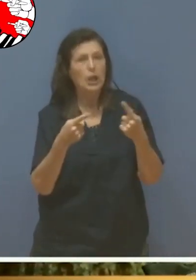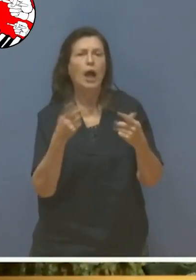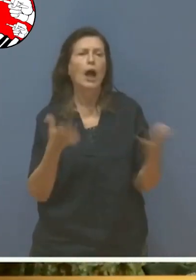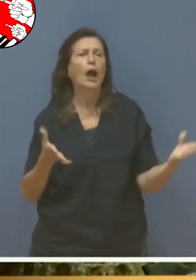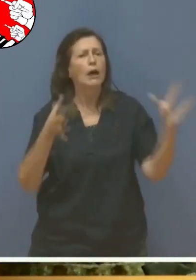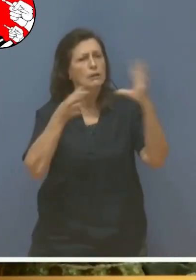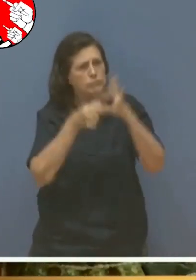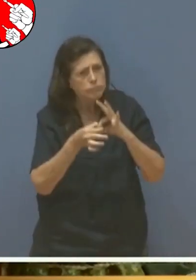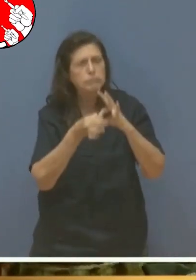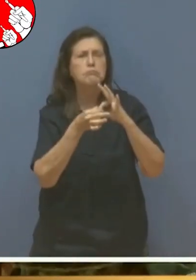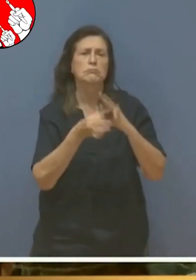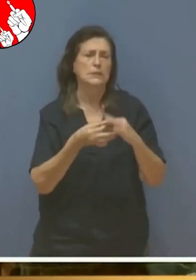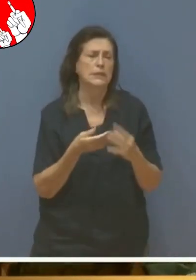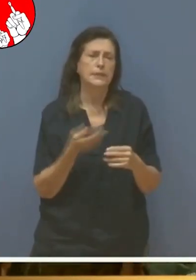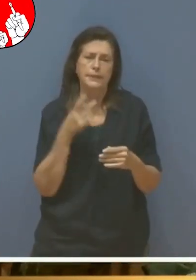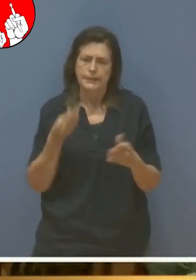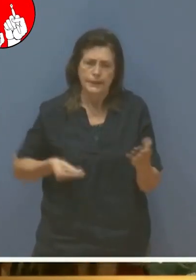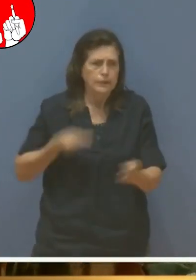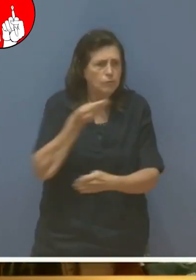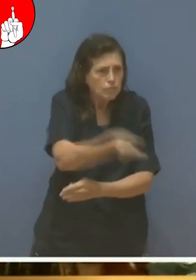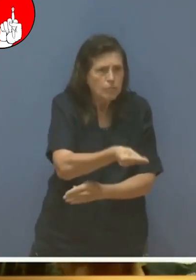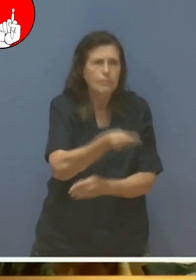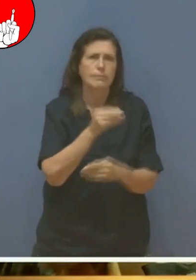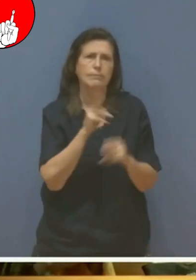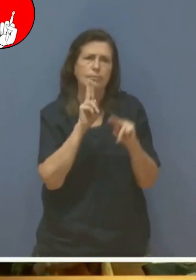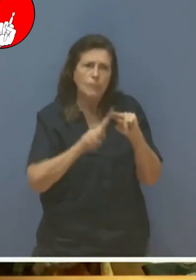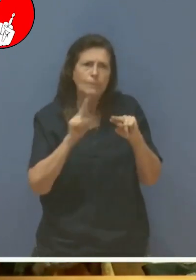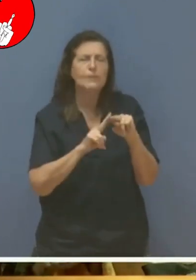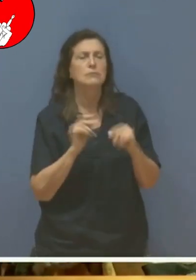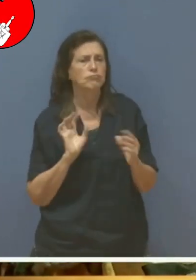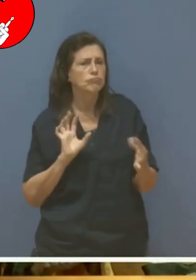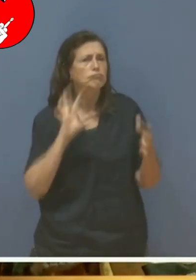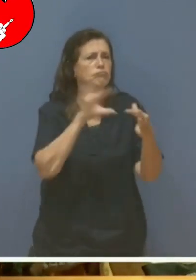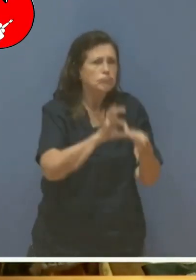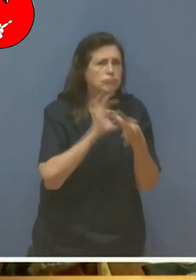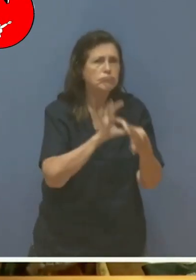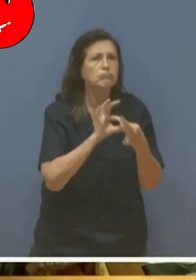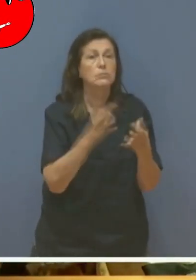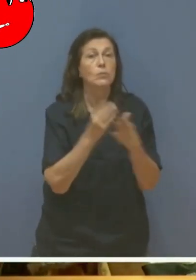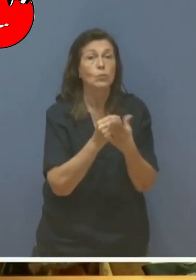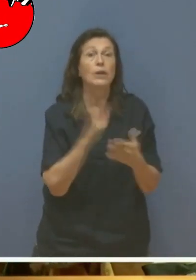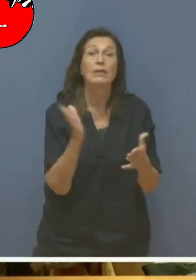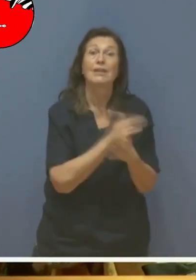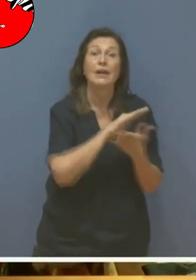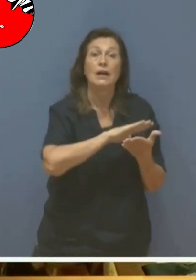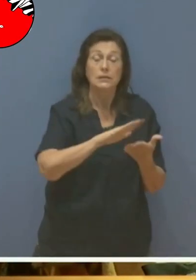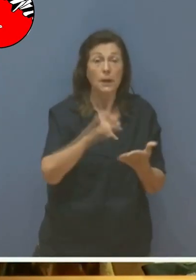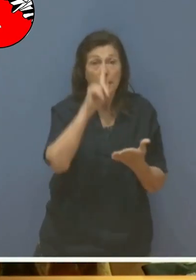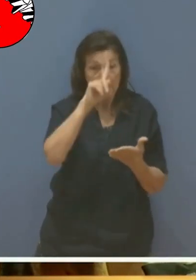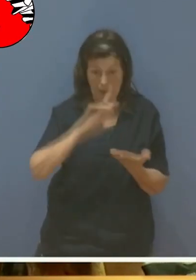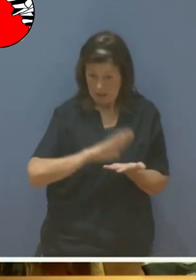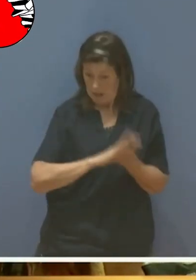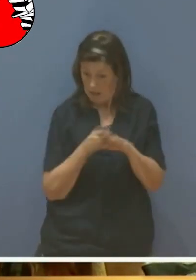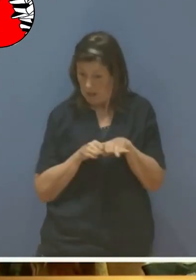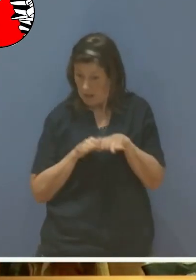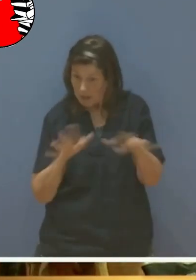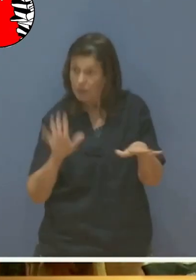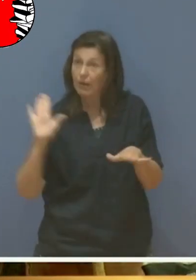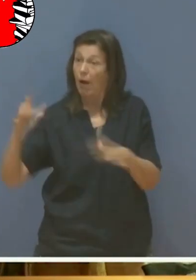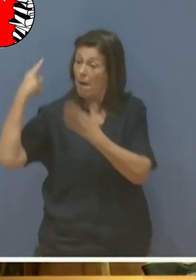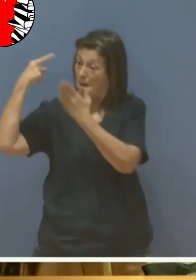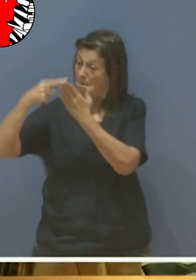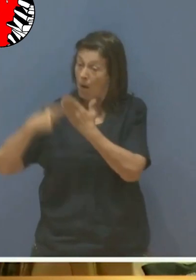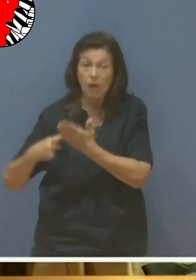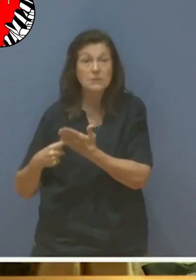for the development and the rights of Indigenous Peoples, the limited policy focus and weak implementation of state policies